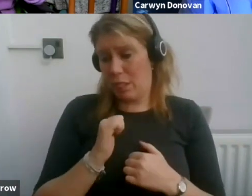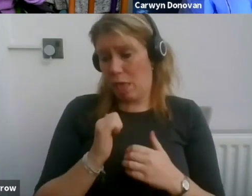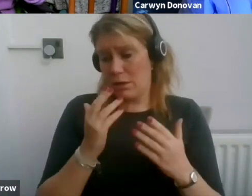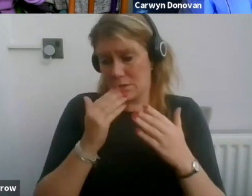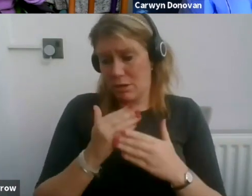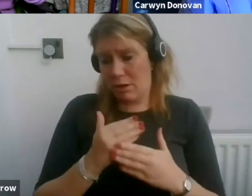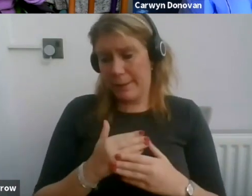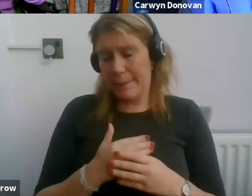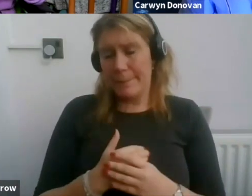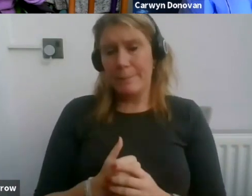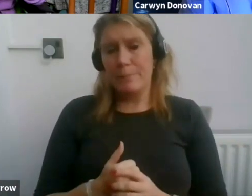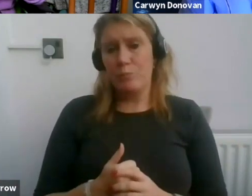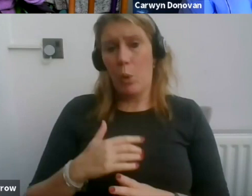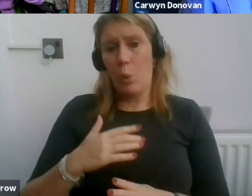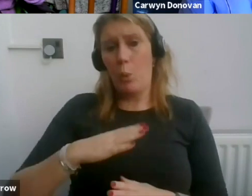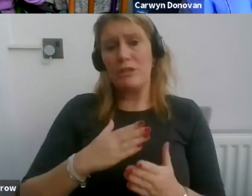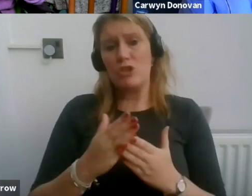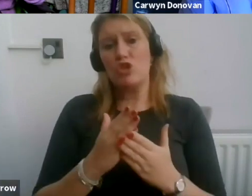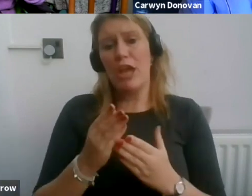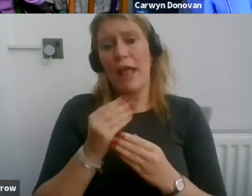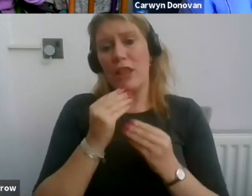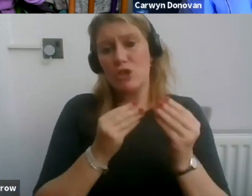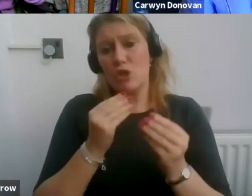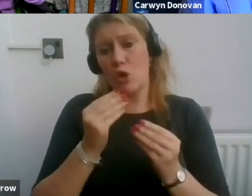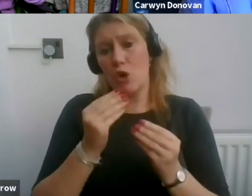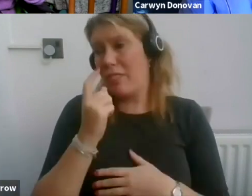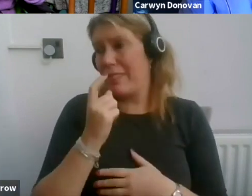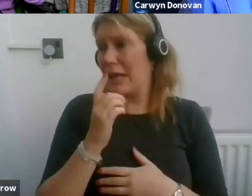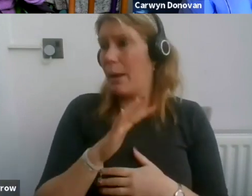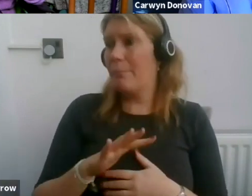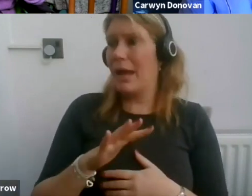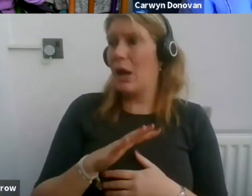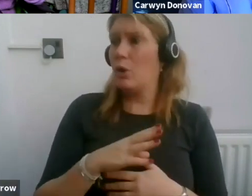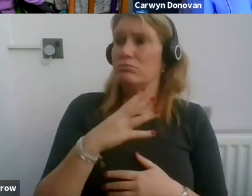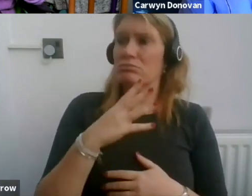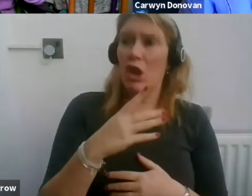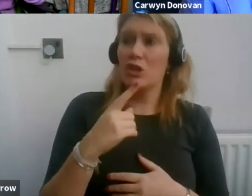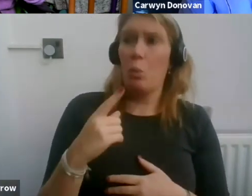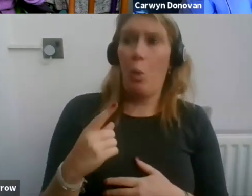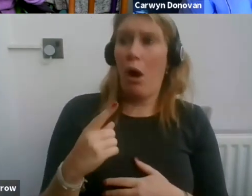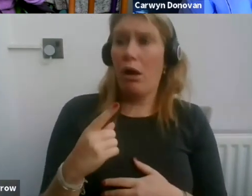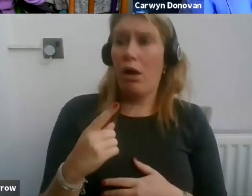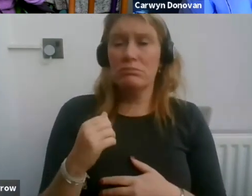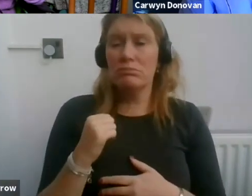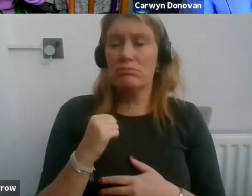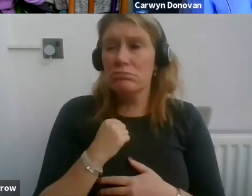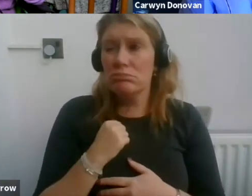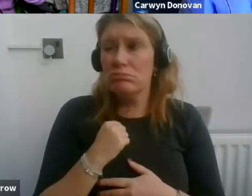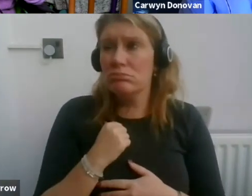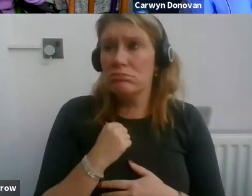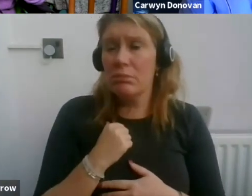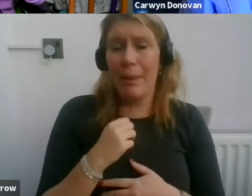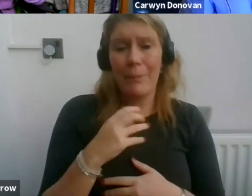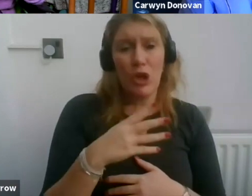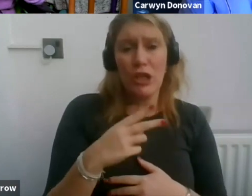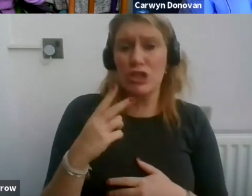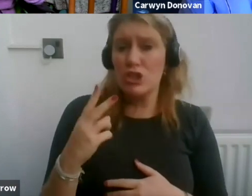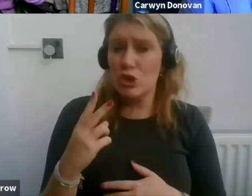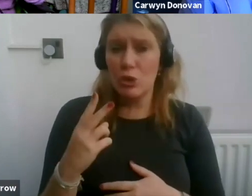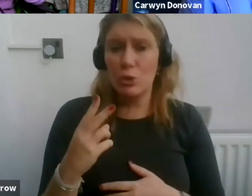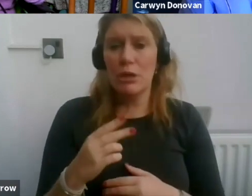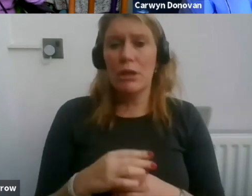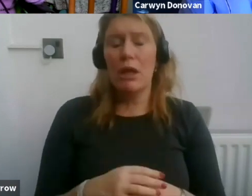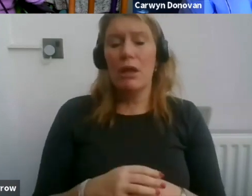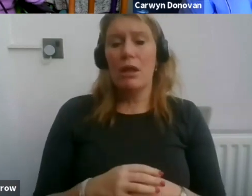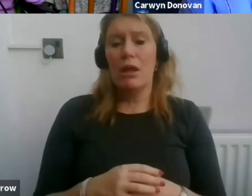I think it would have been about 91, maybe early 92. I'd always